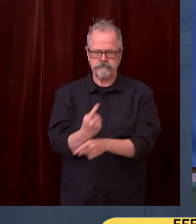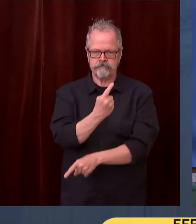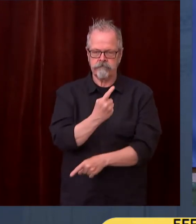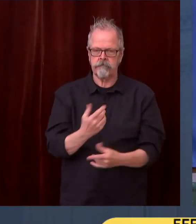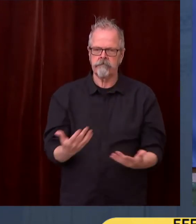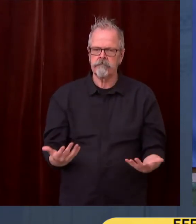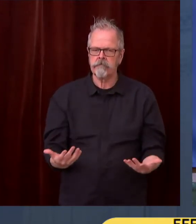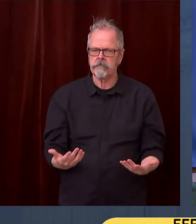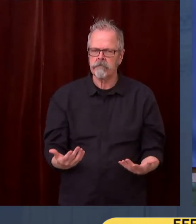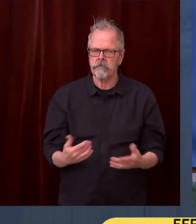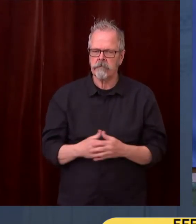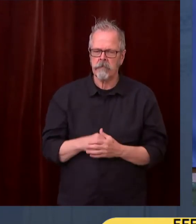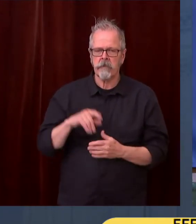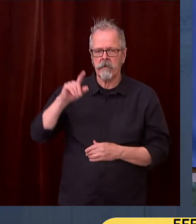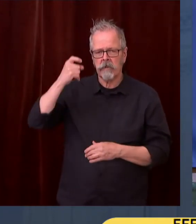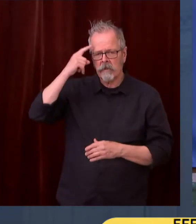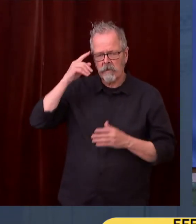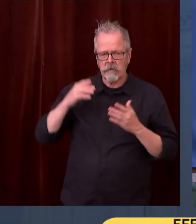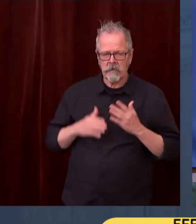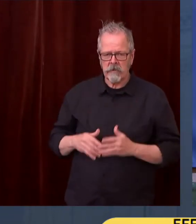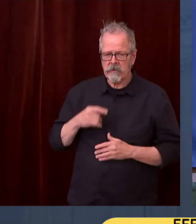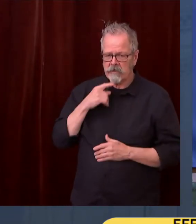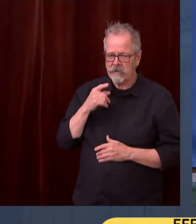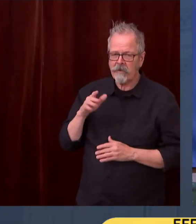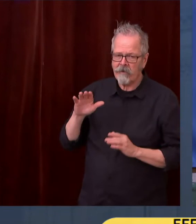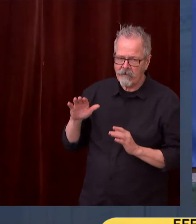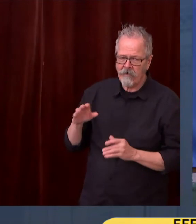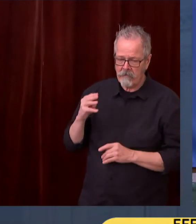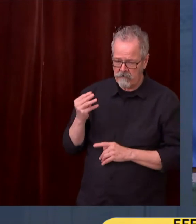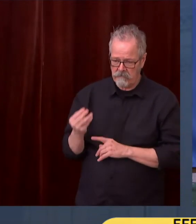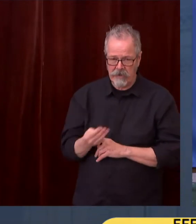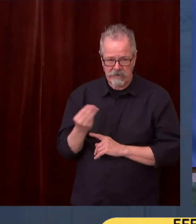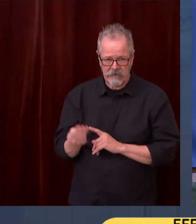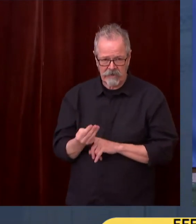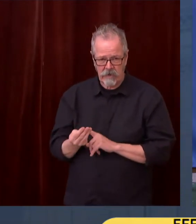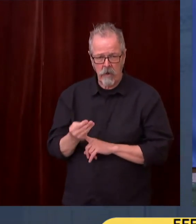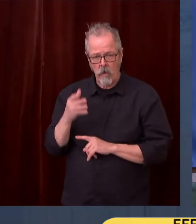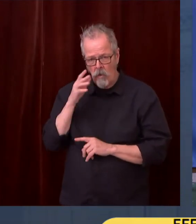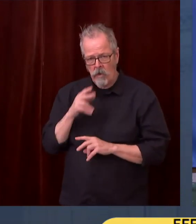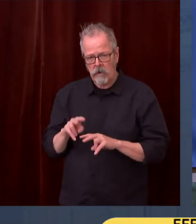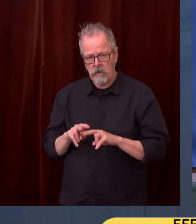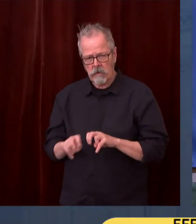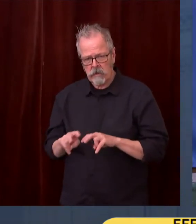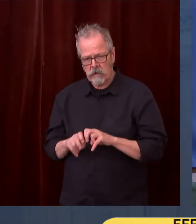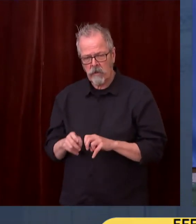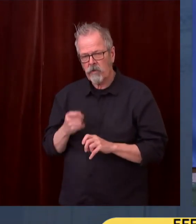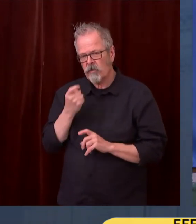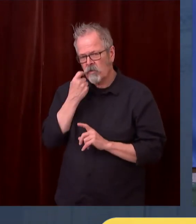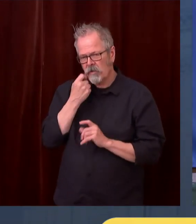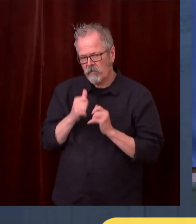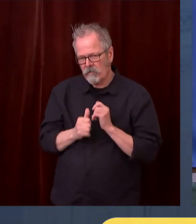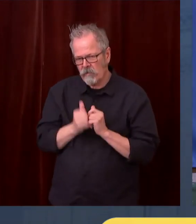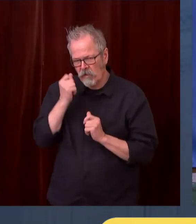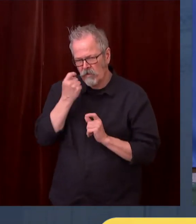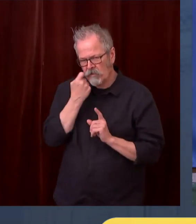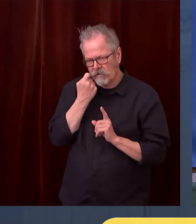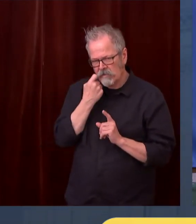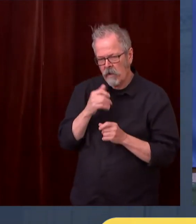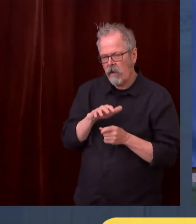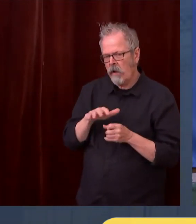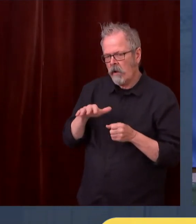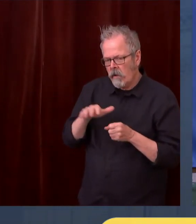numbers that are available on Monday. So that's the numbers that will be making the call here.